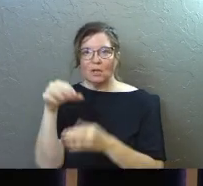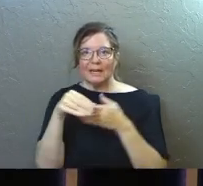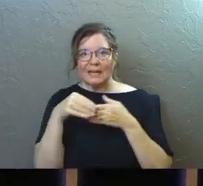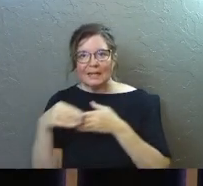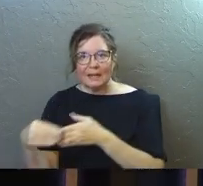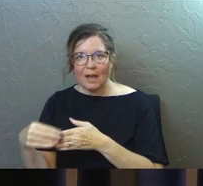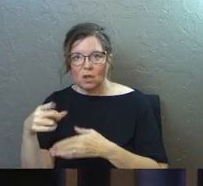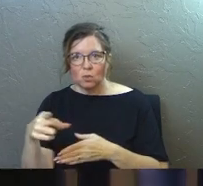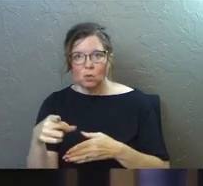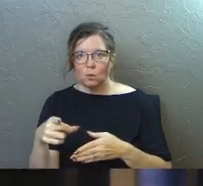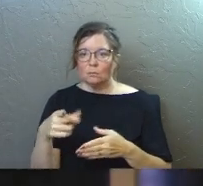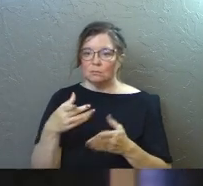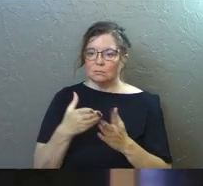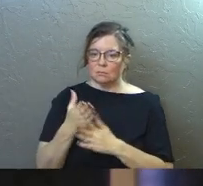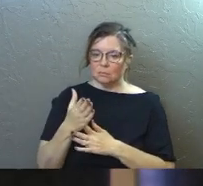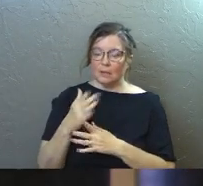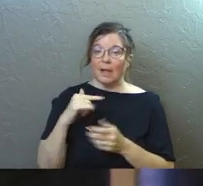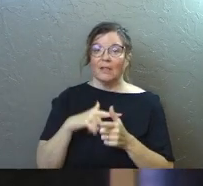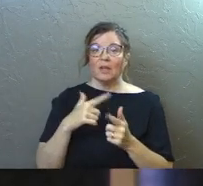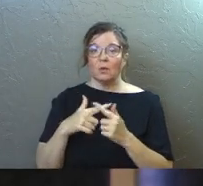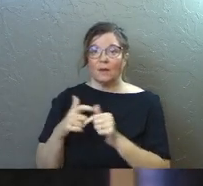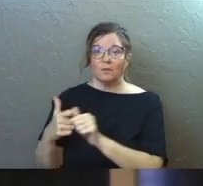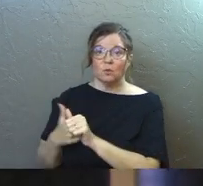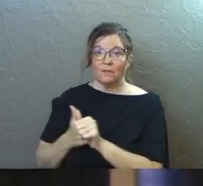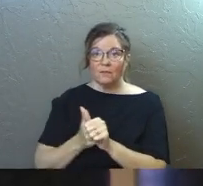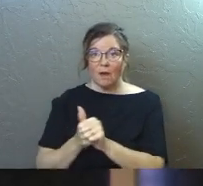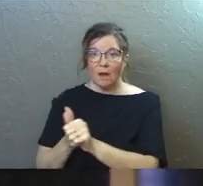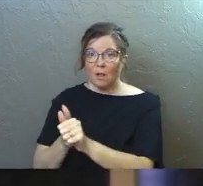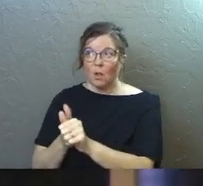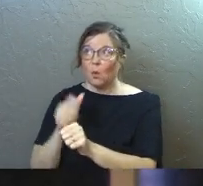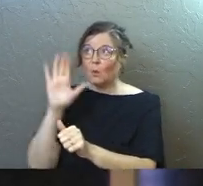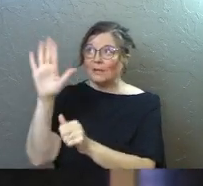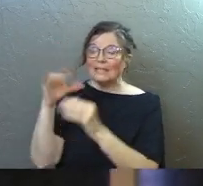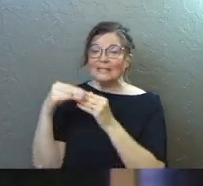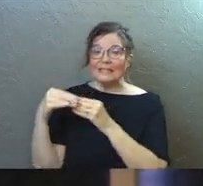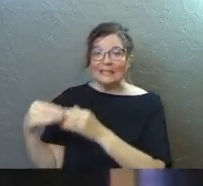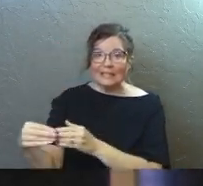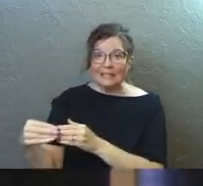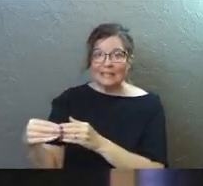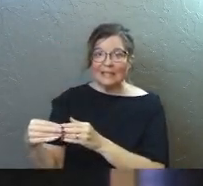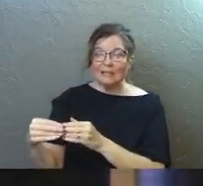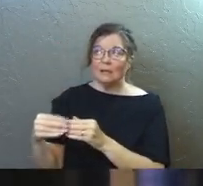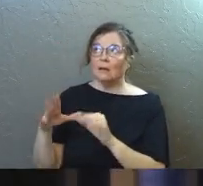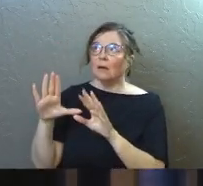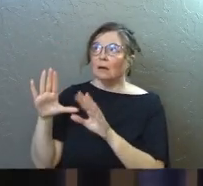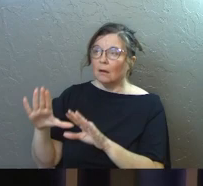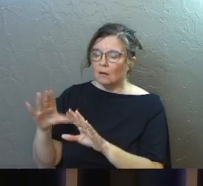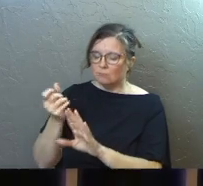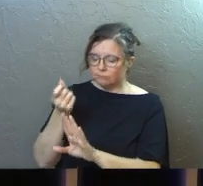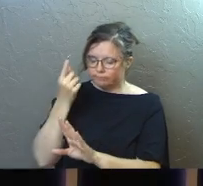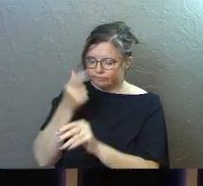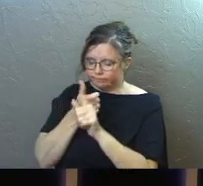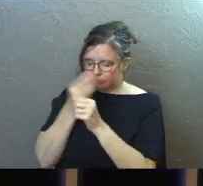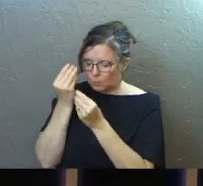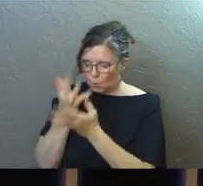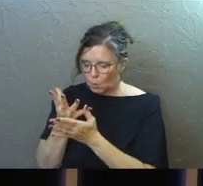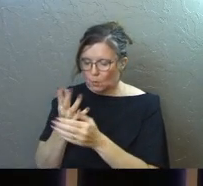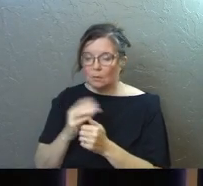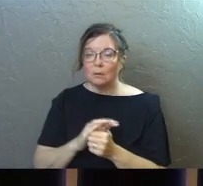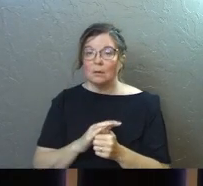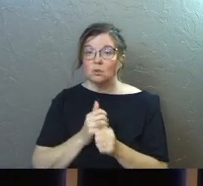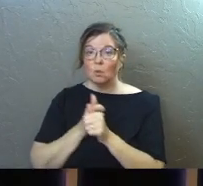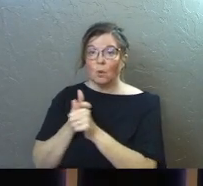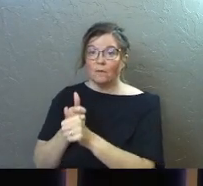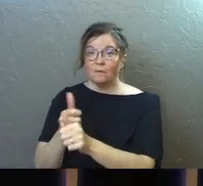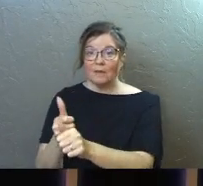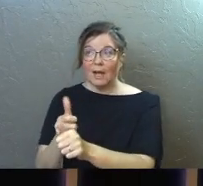got to be directed by the spirit. And then you got to follow the spirit's leading. And you've even got to live by the spirit. That spot where it says,